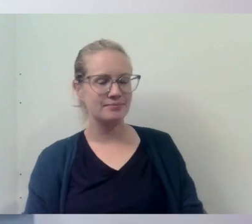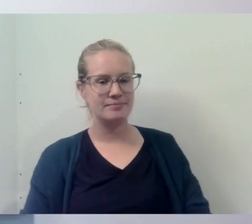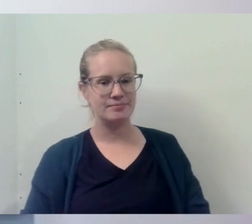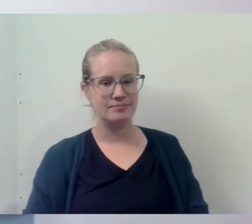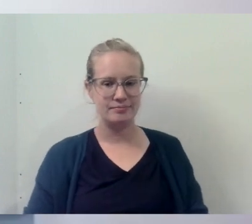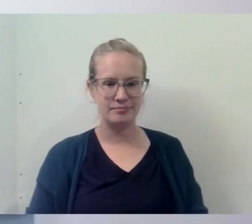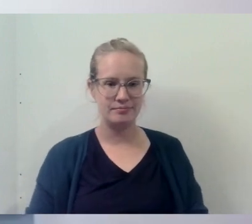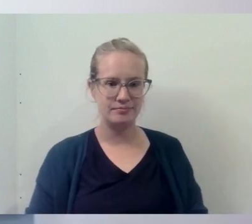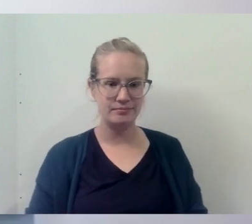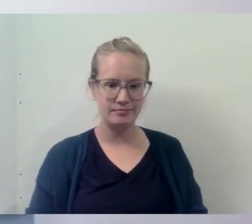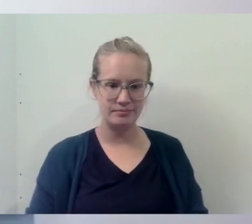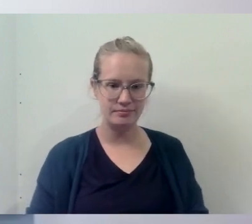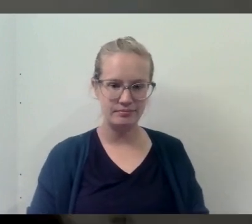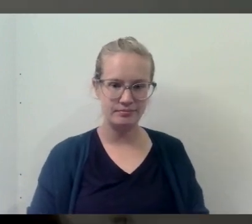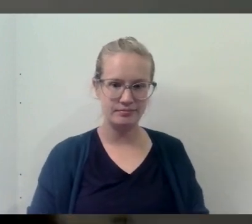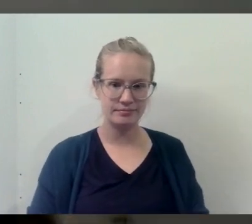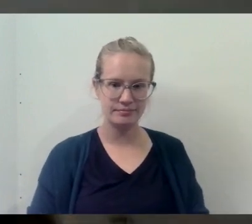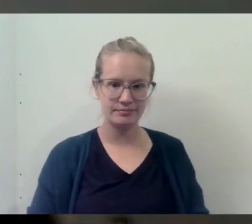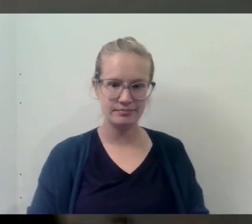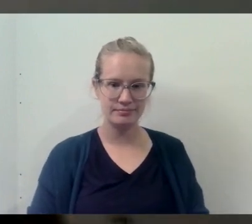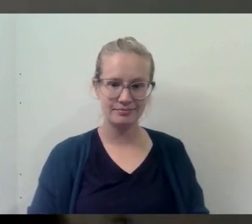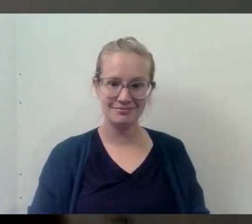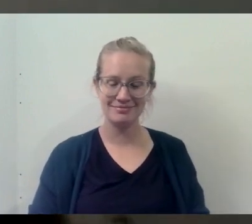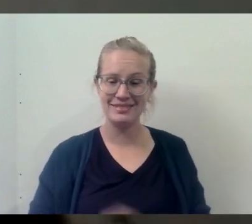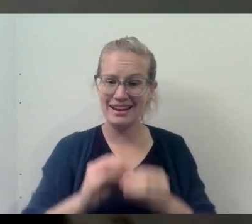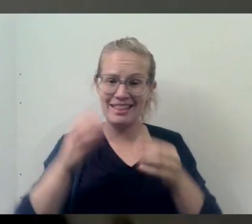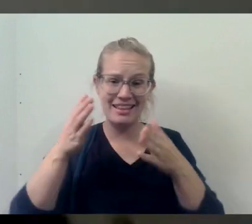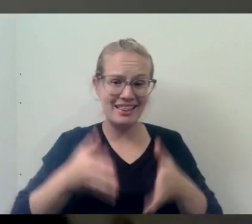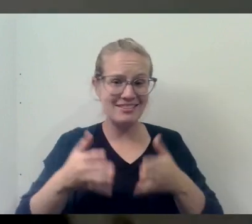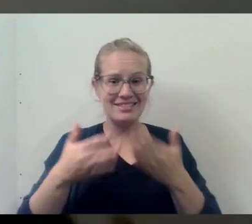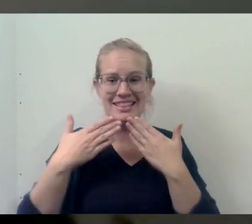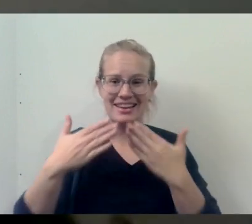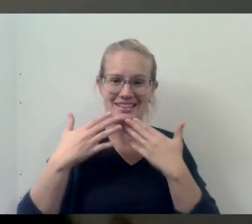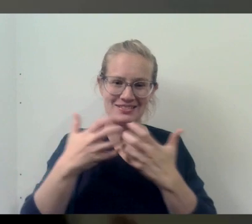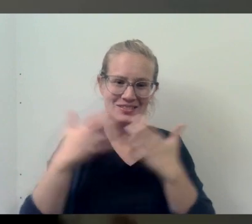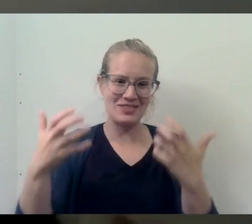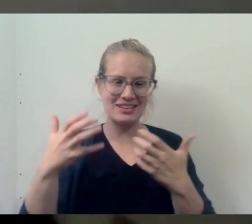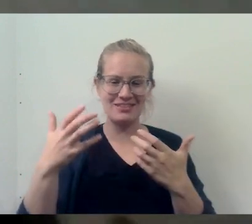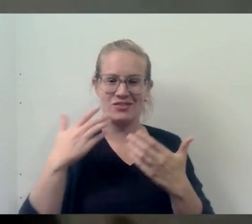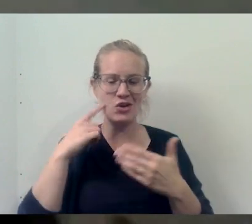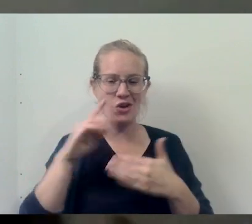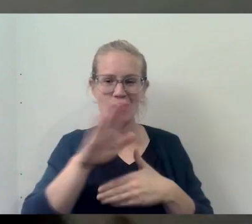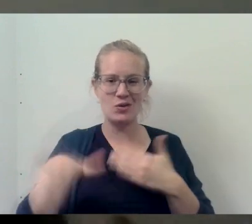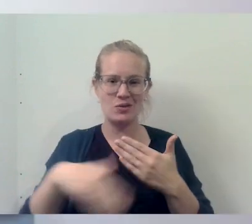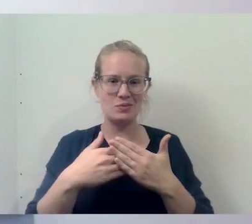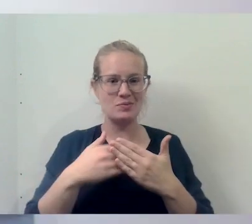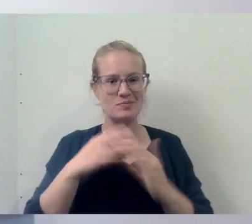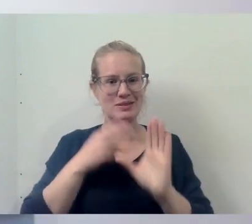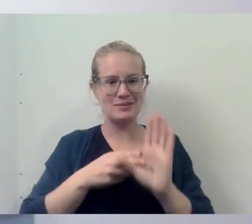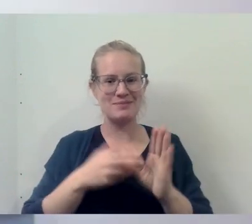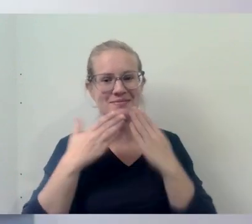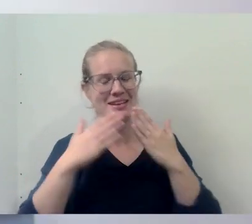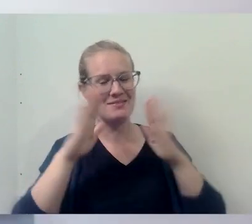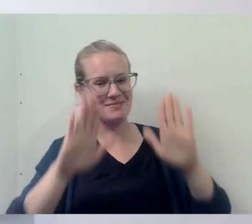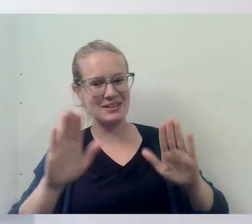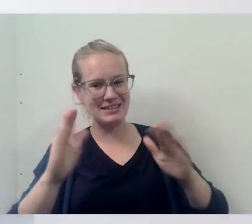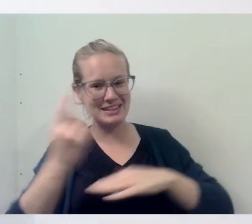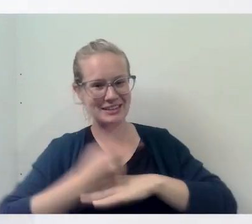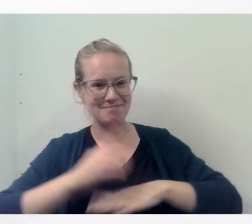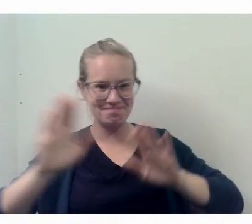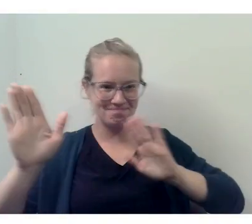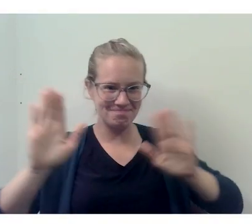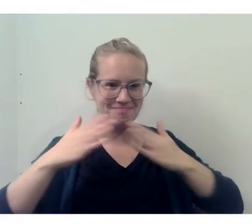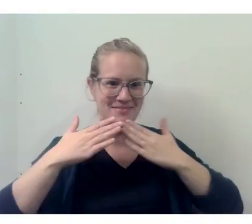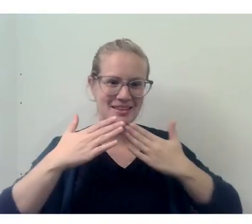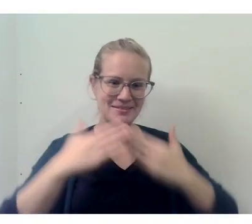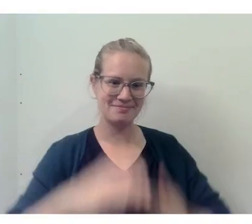as well. And nothing left to say. Thank you so much for your participation. Have a great day, everybody. Thank